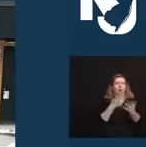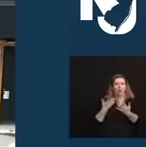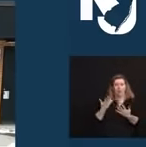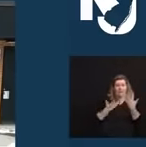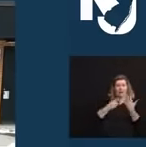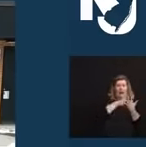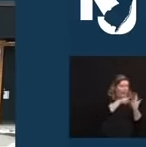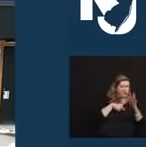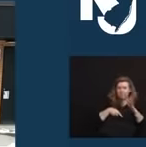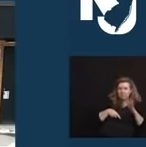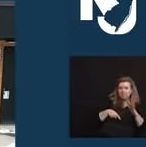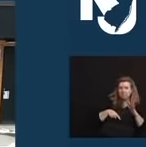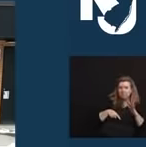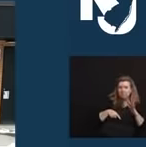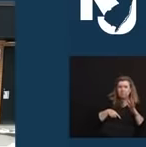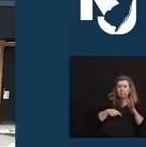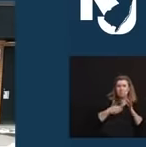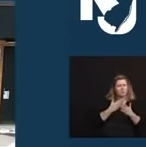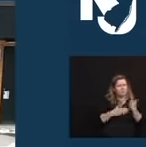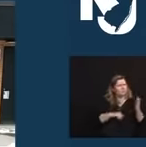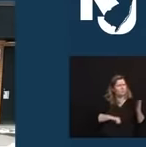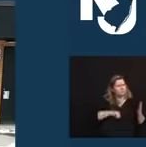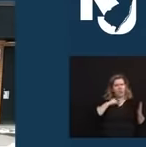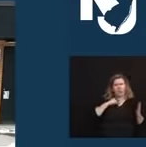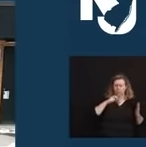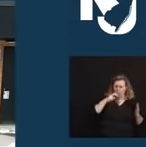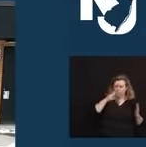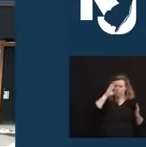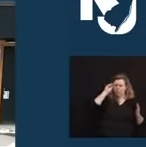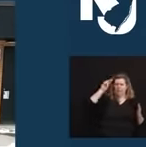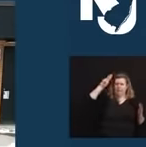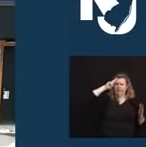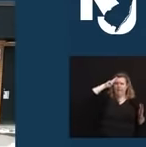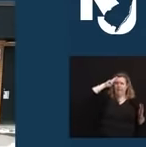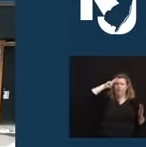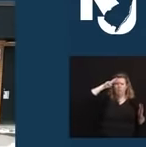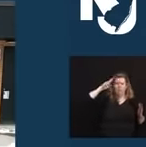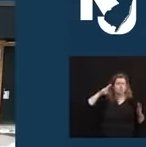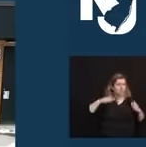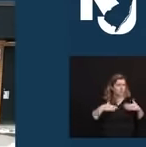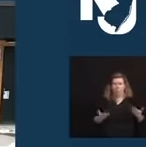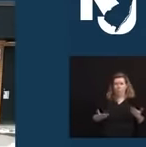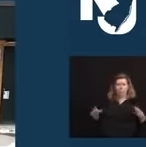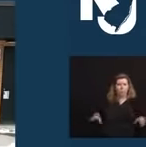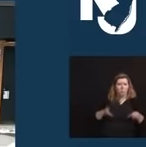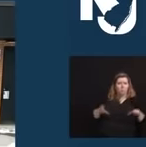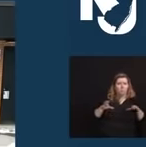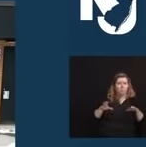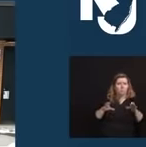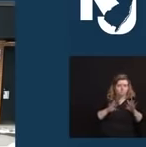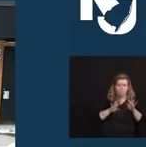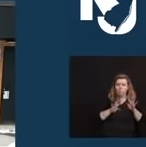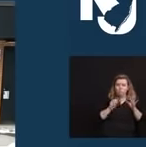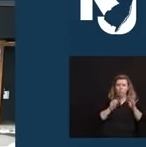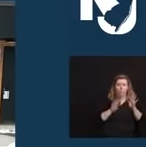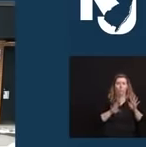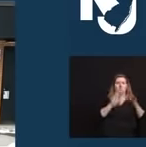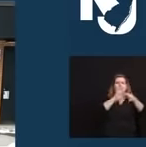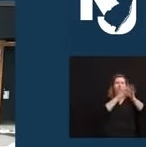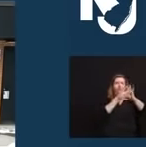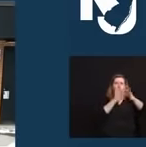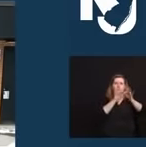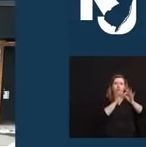proud Boy Scouts, and they did not hesitate to take action. They formed a human chain with Kieran and Drew, I believe,